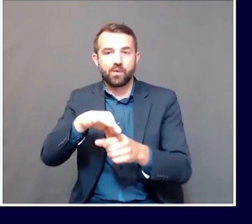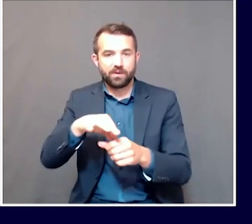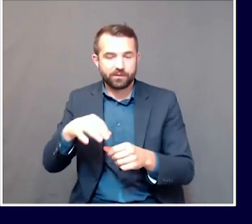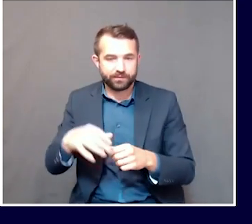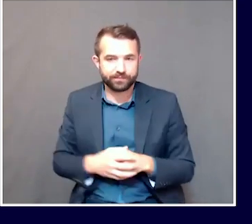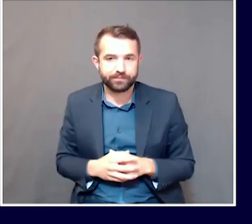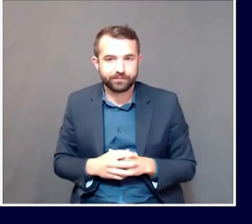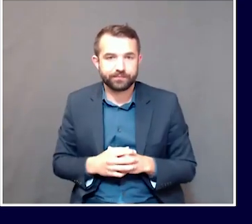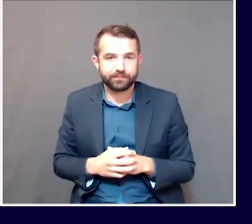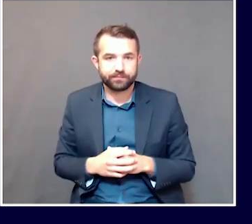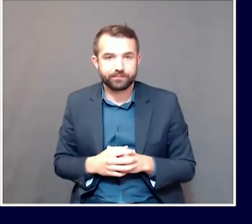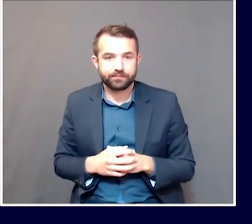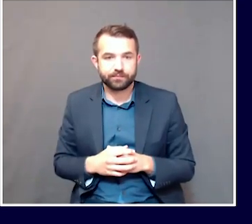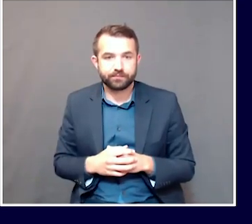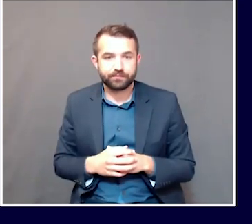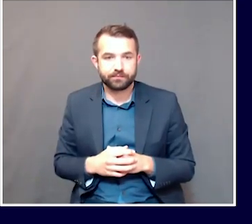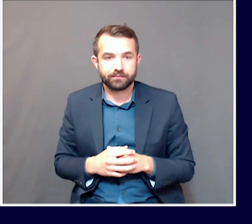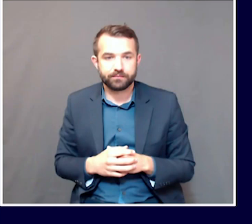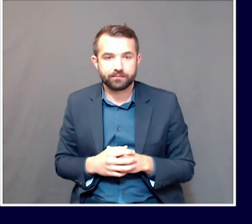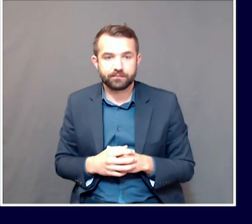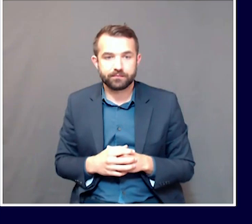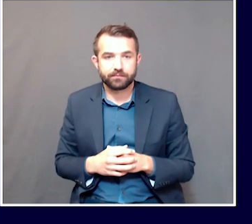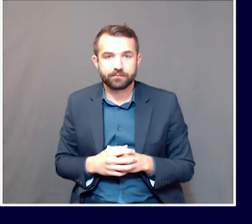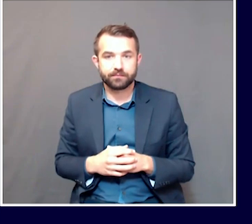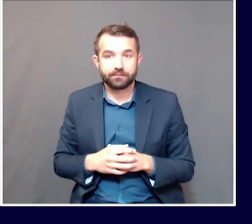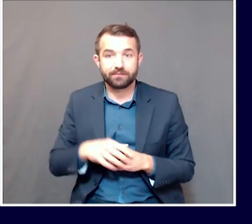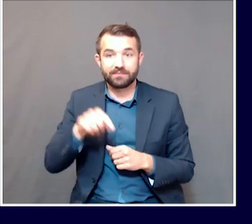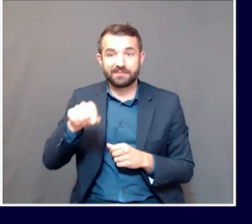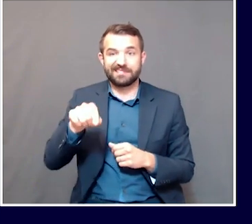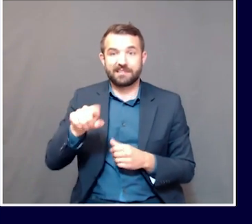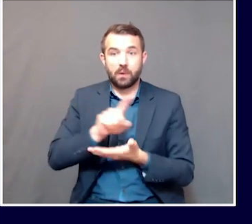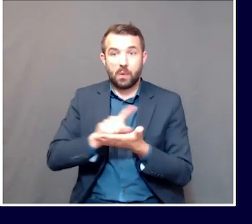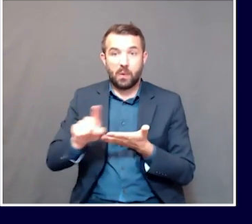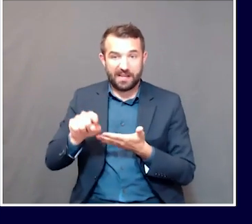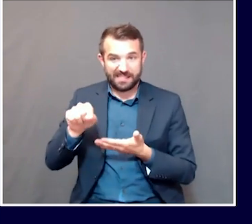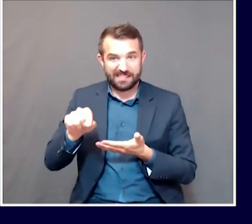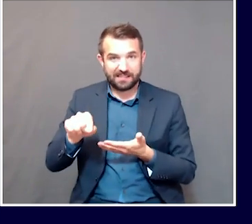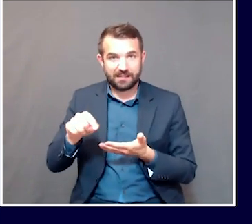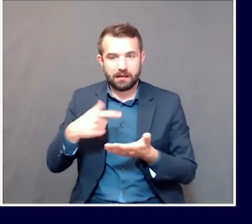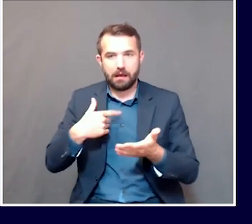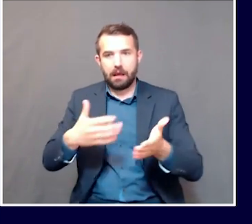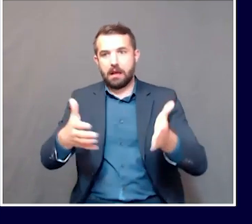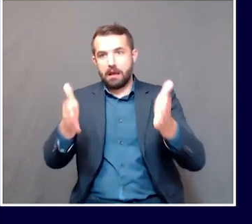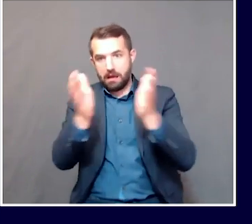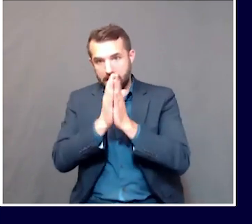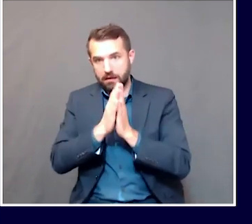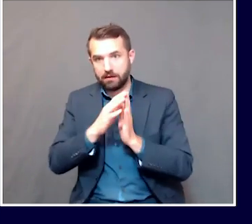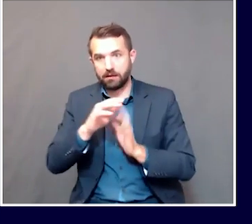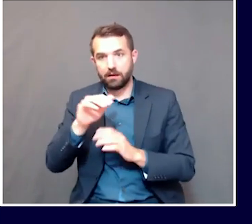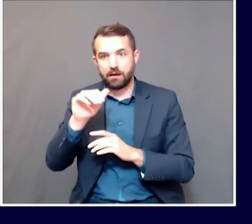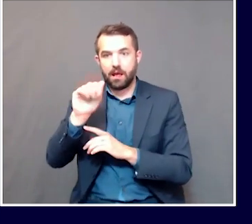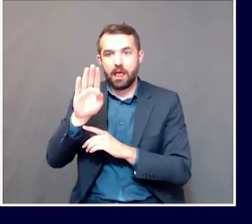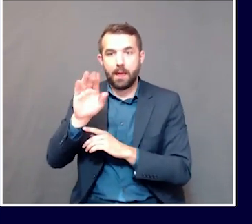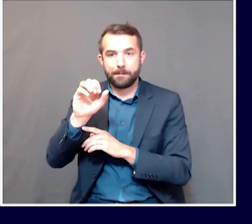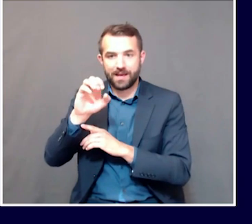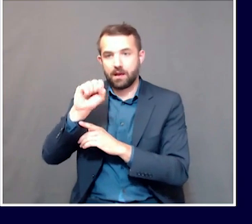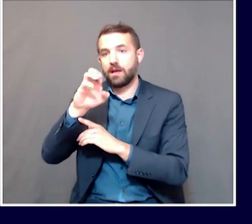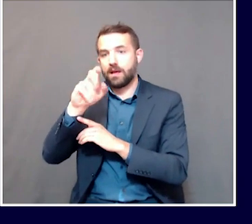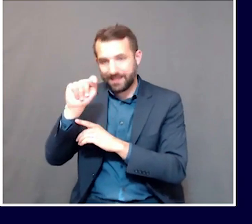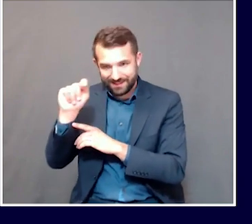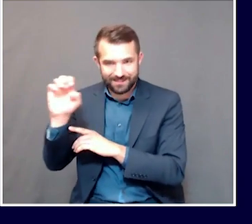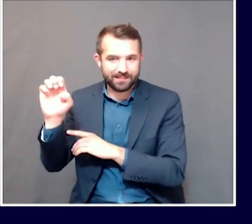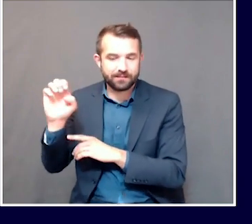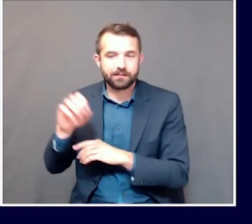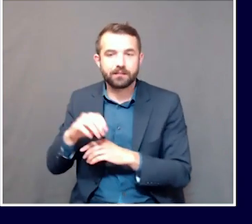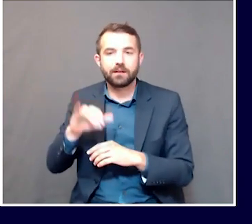which means as of this week, you can request an absentee ballot, call the town clerk or